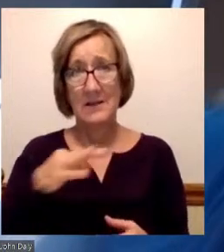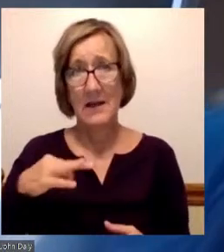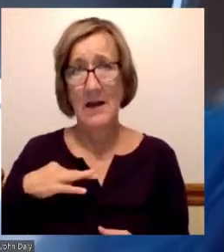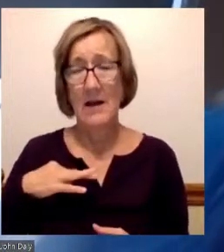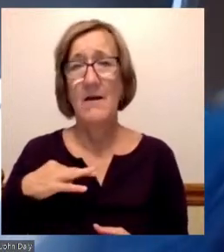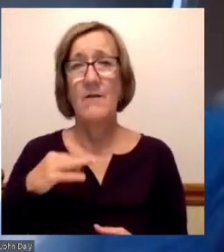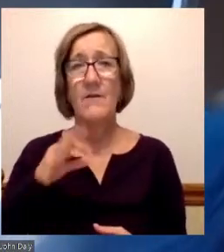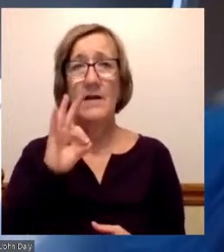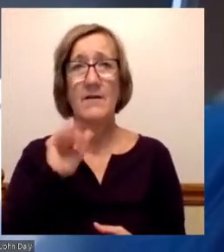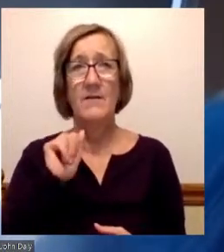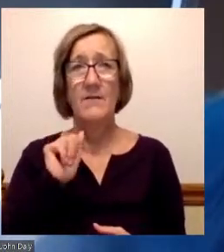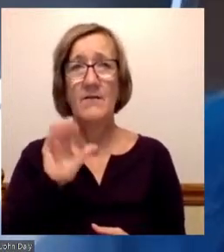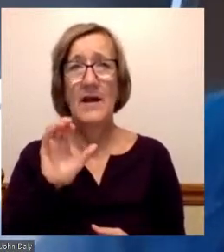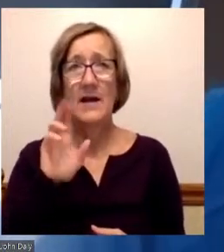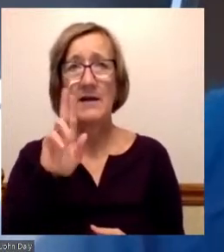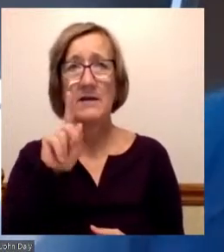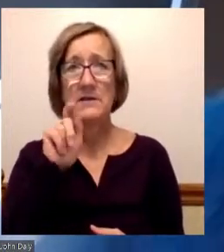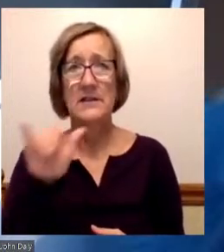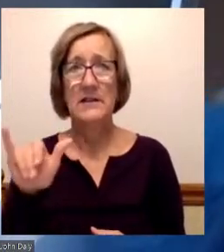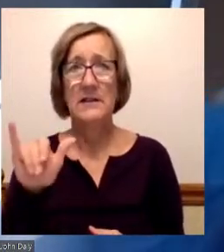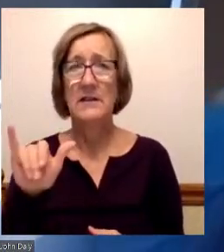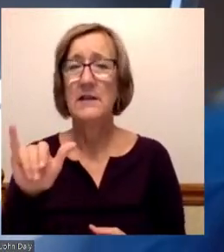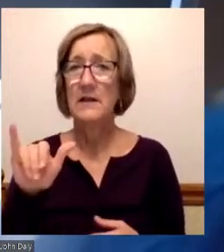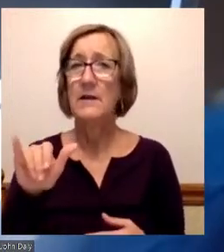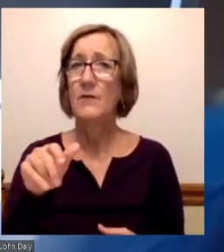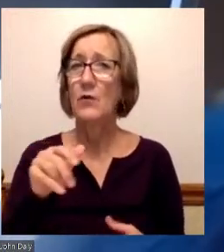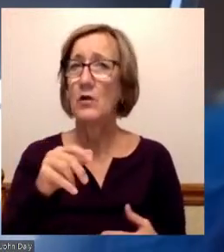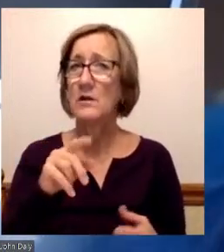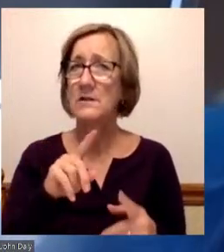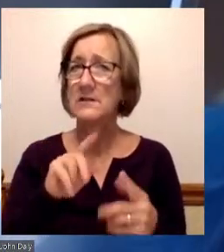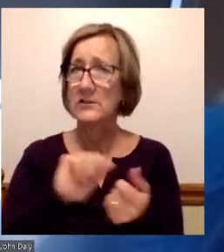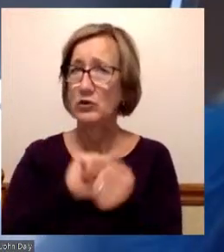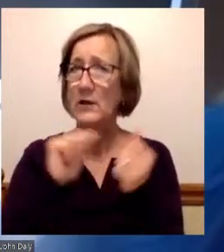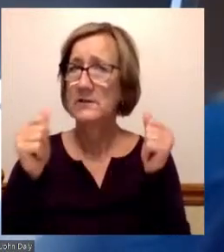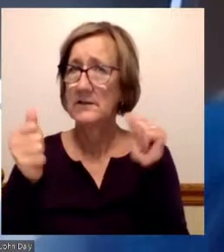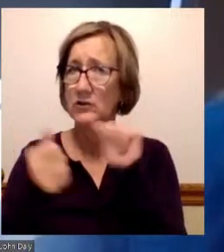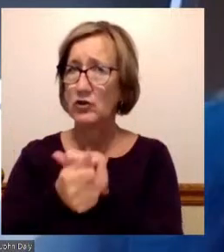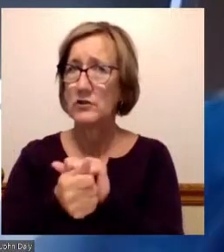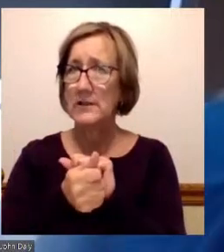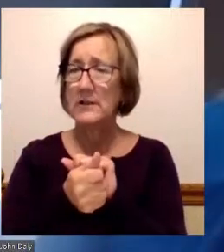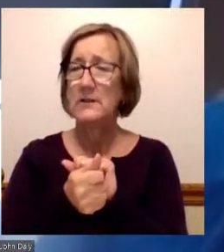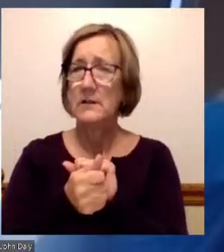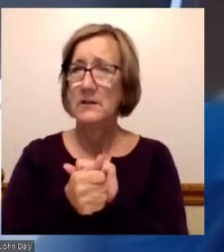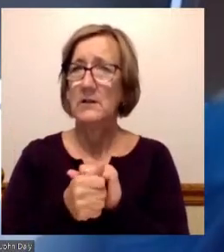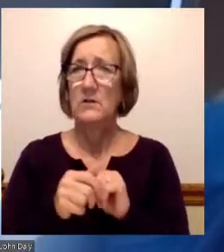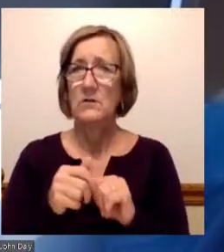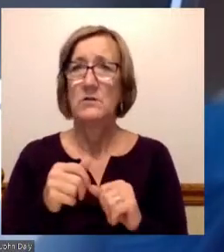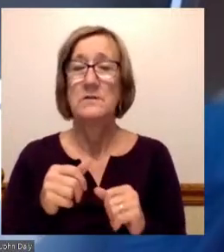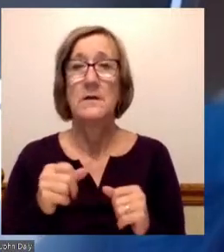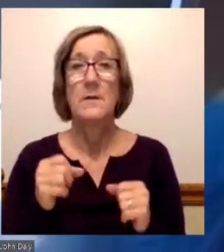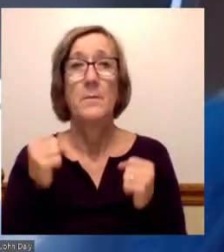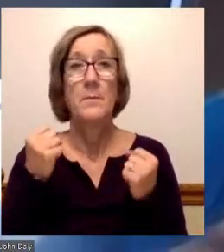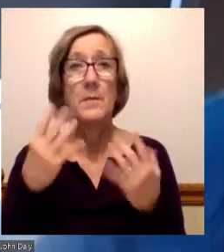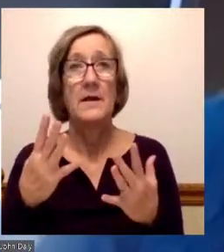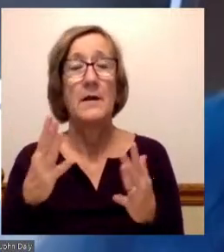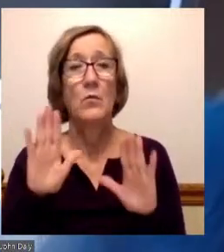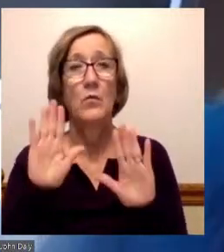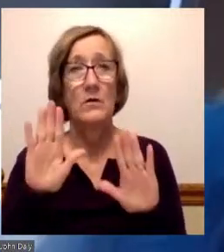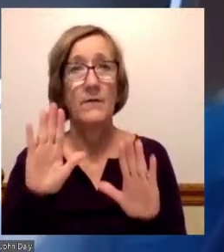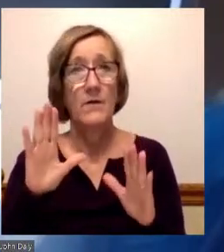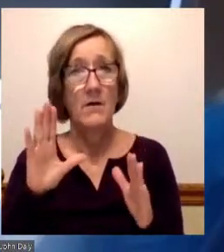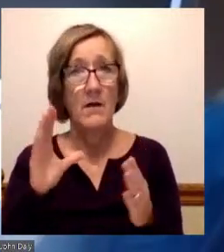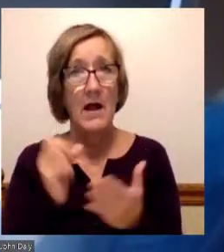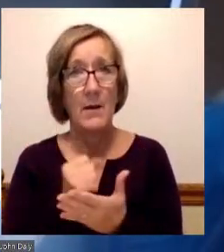the faculty in particular for making those transitions. There's remarkable opportunities associated with the